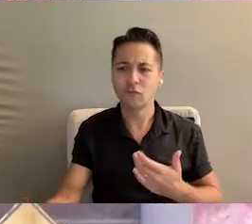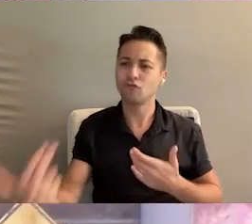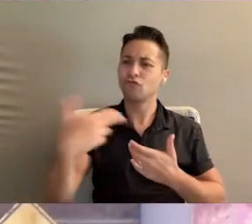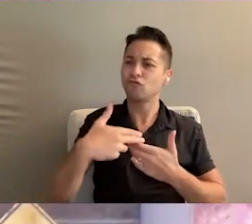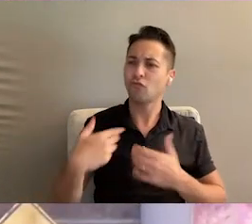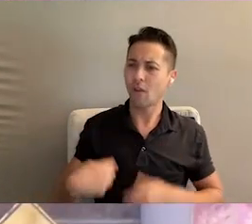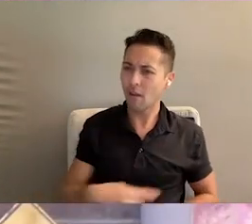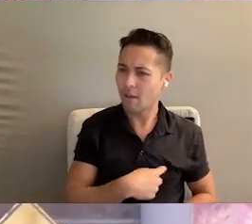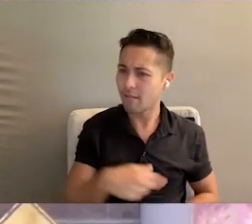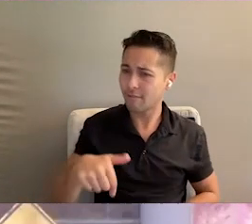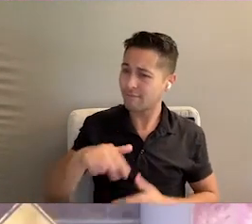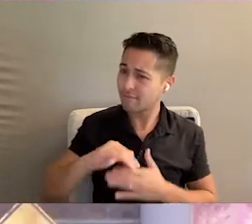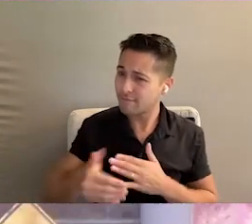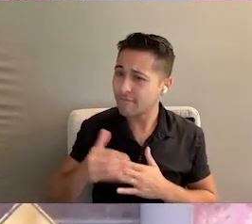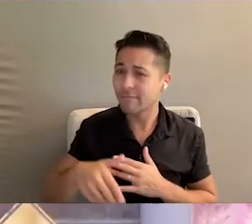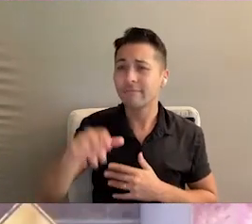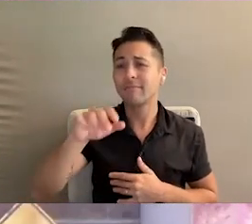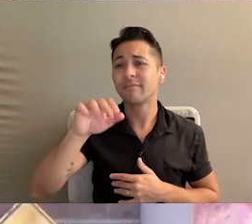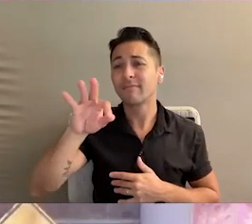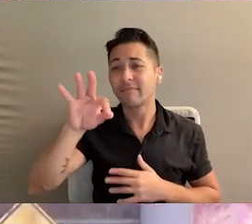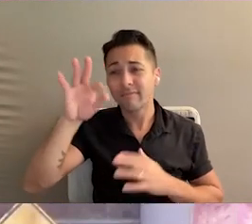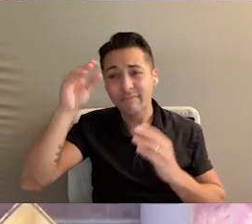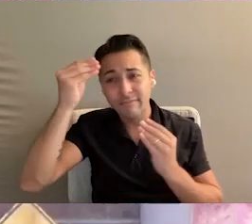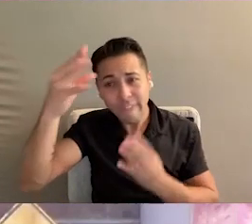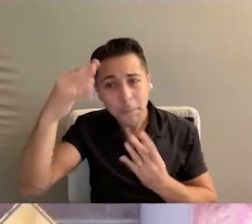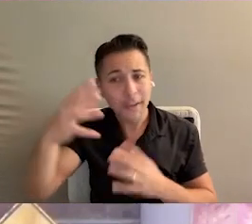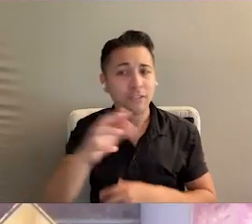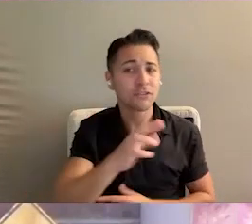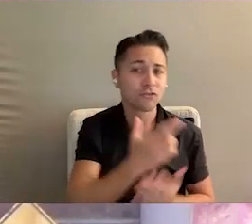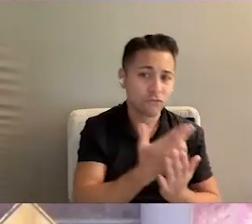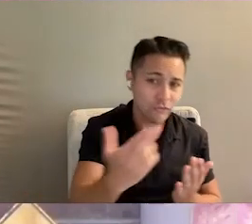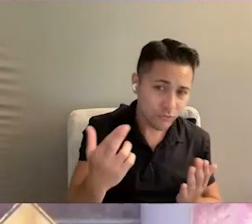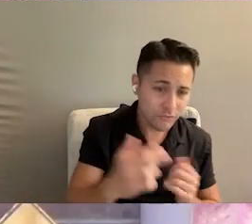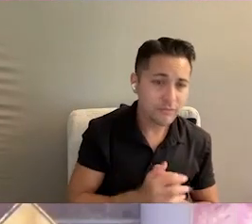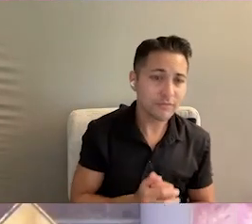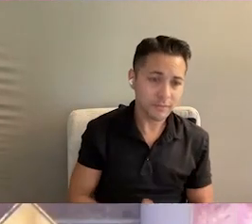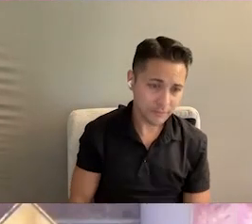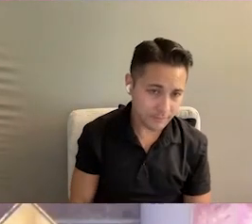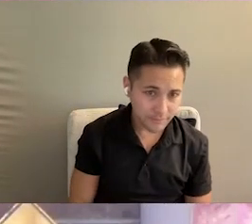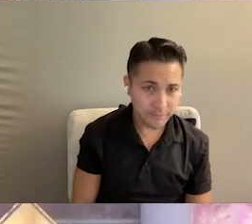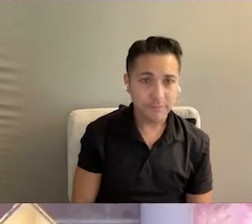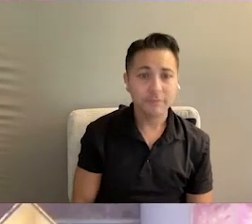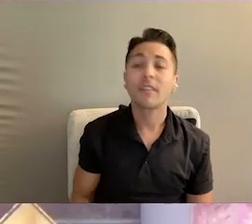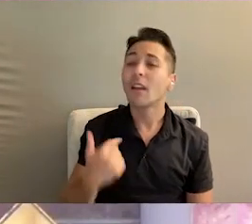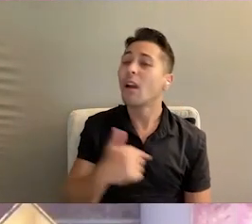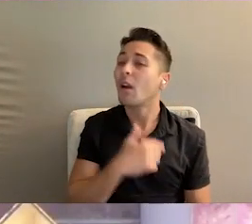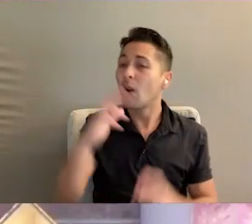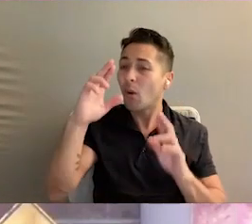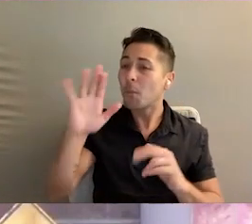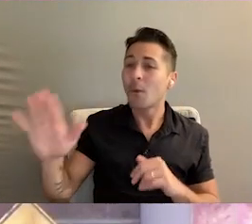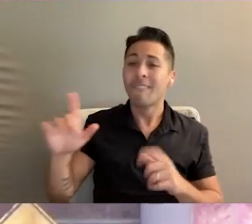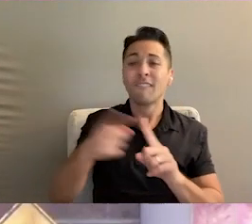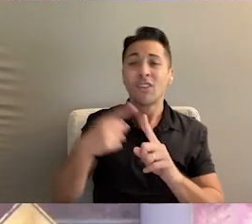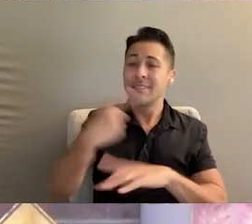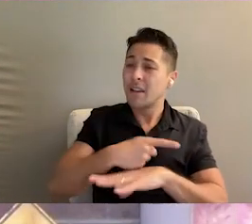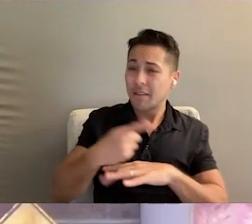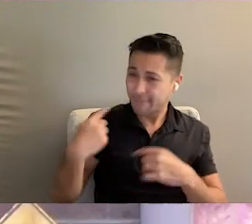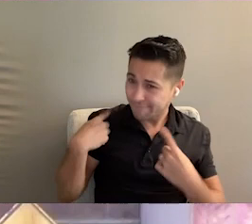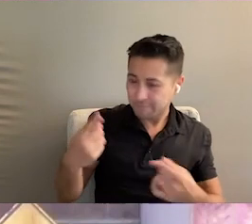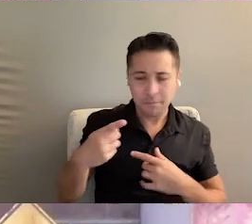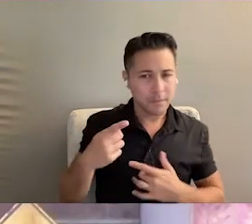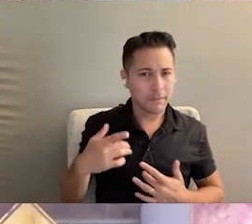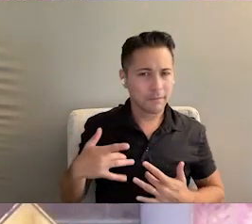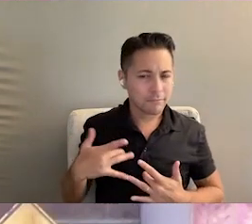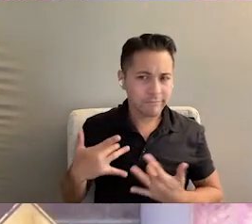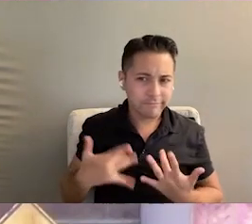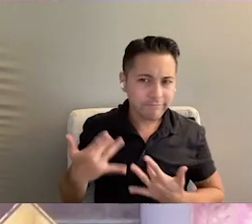join us for a weekend of information and resources. We hope your first days have been